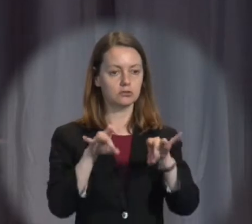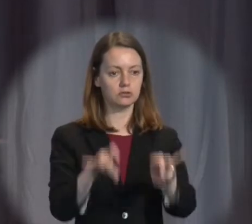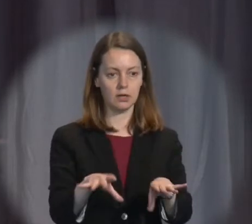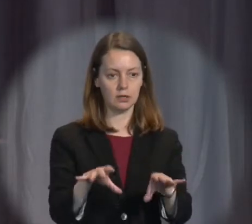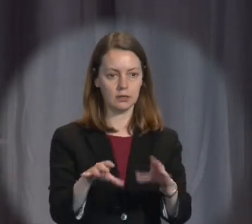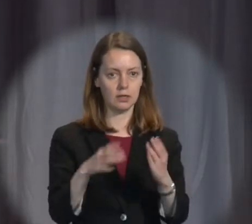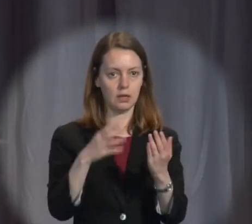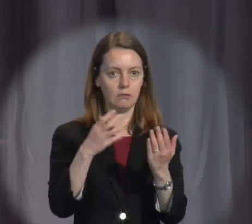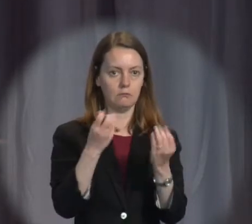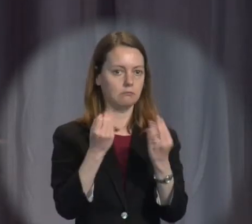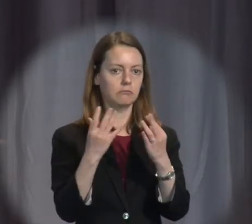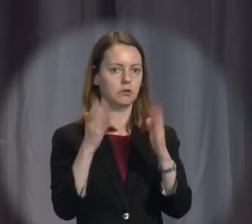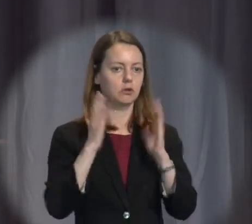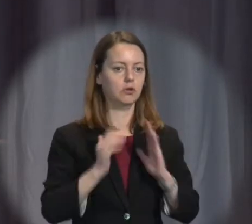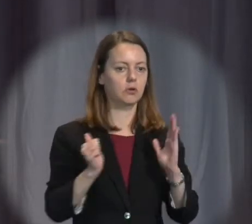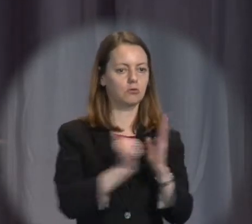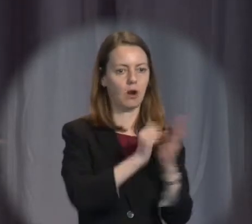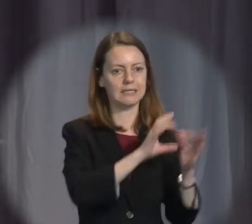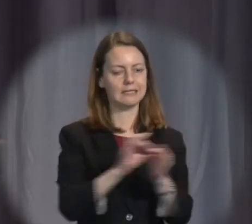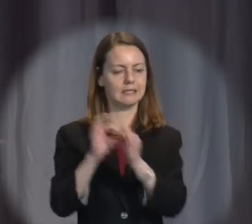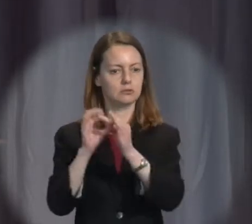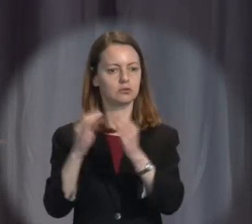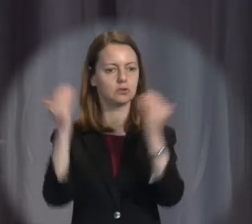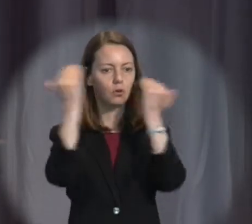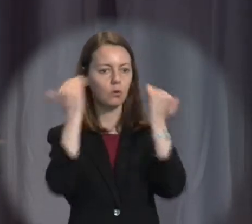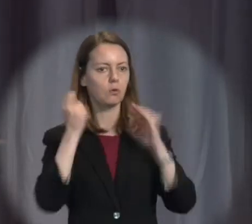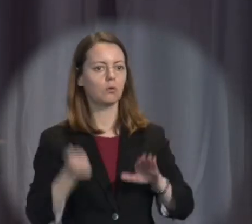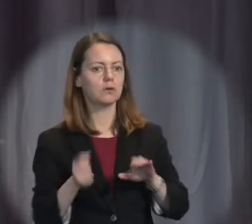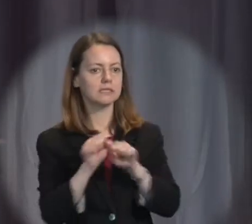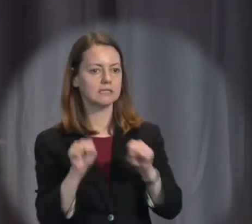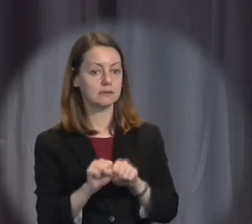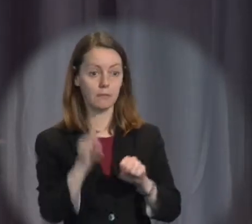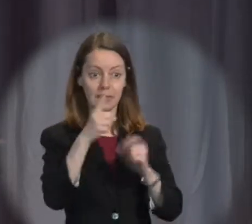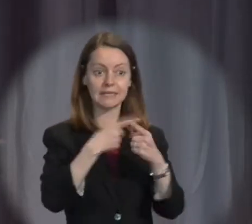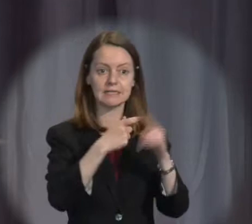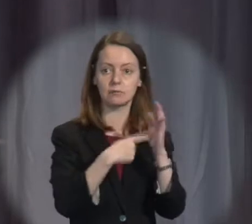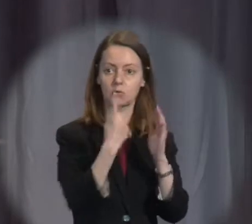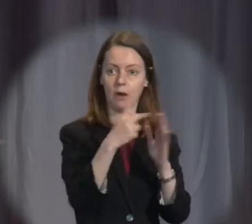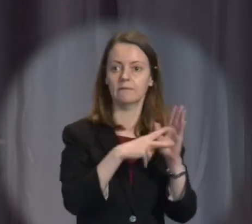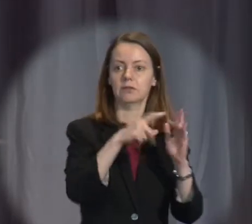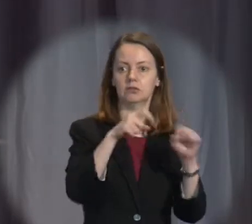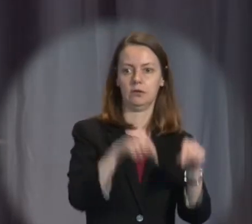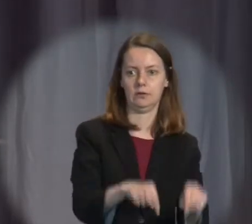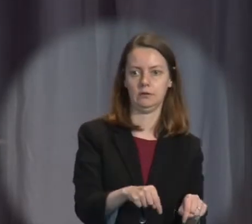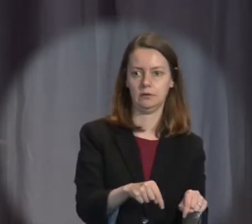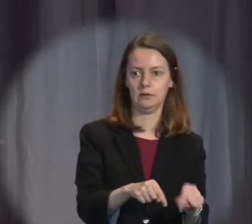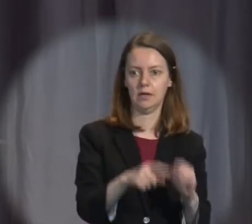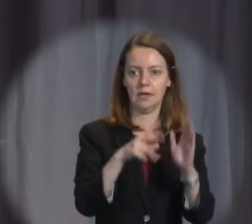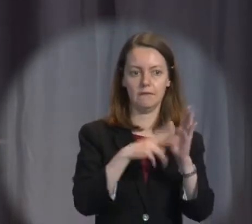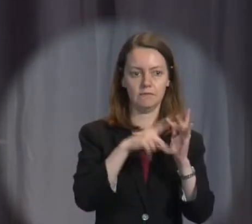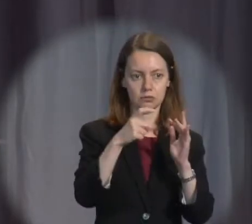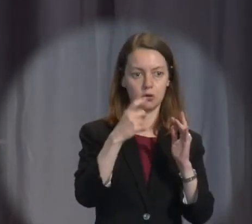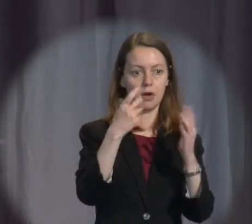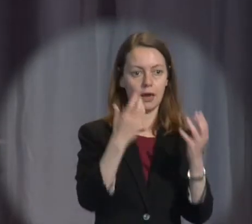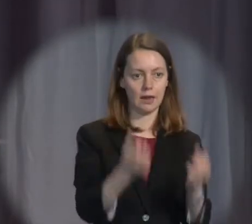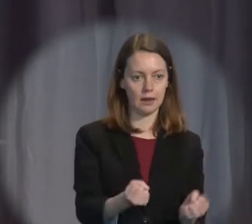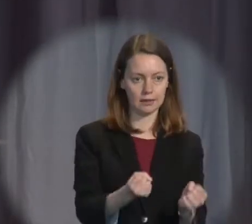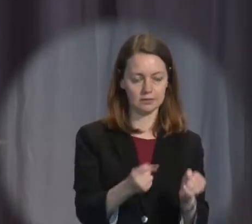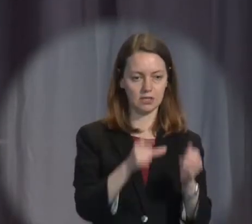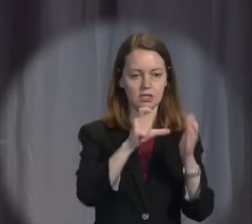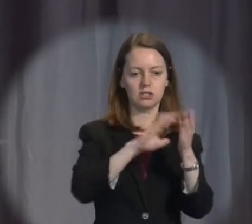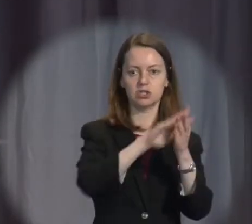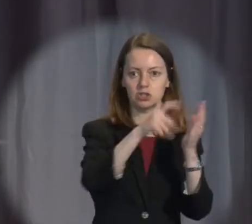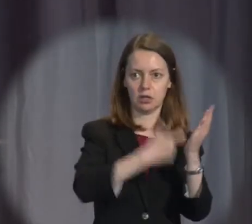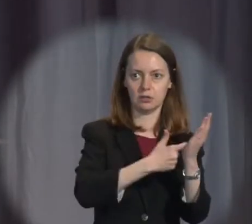prism of human rights. But of course in Victoria you do because you talk about the law by reference to